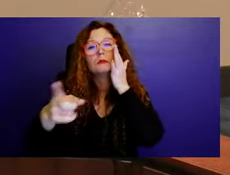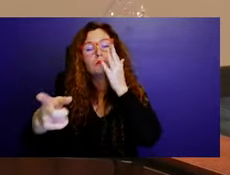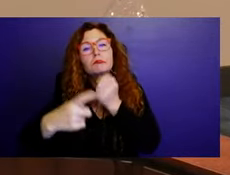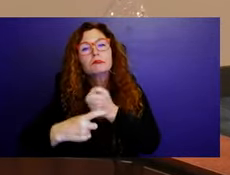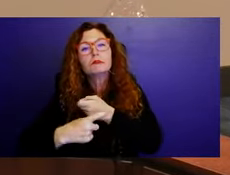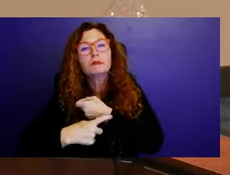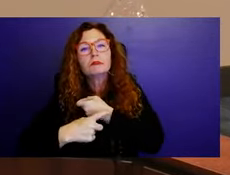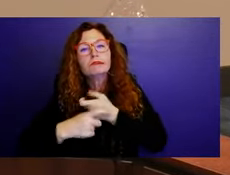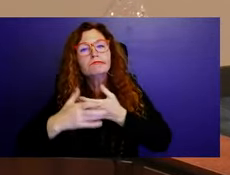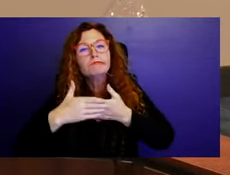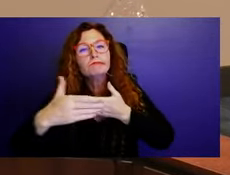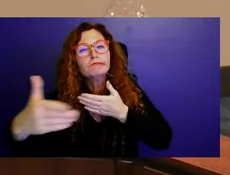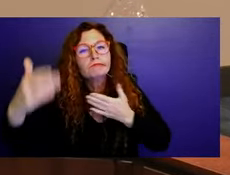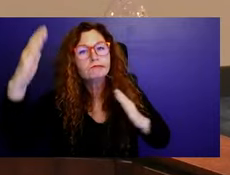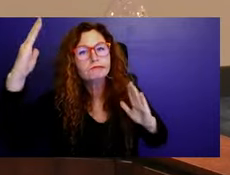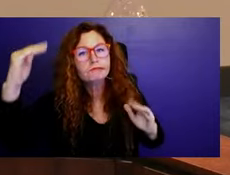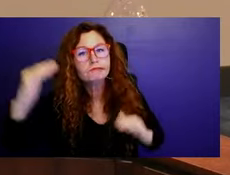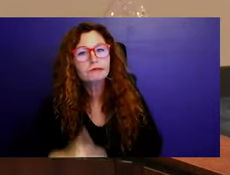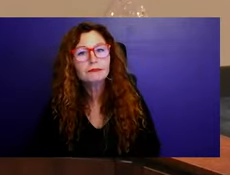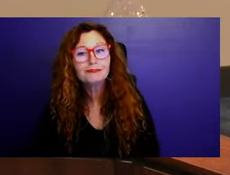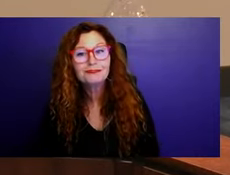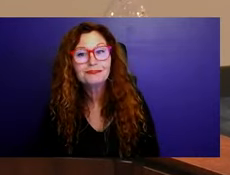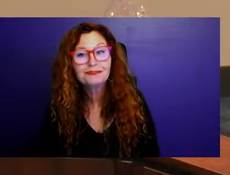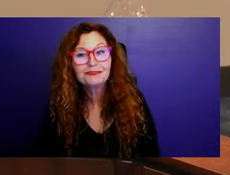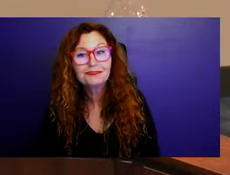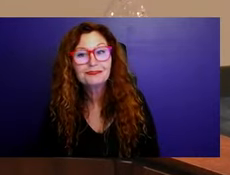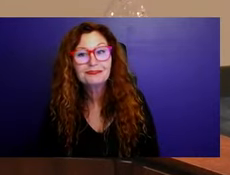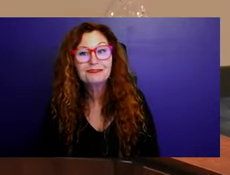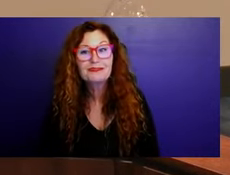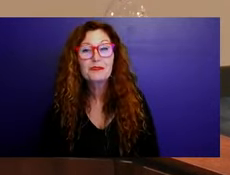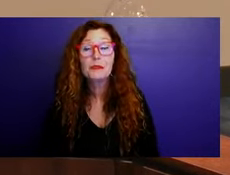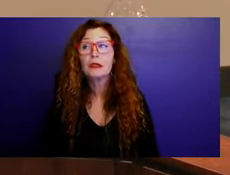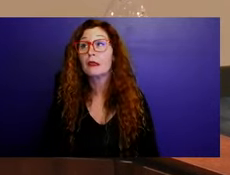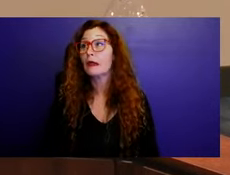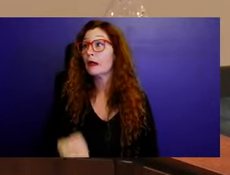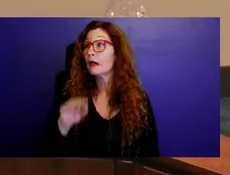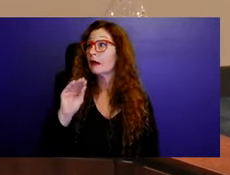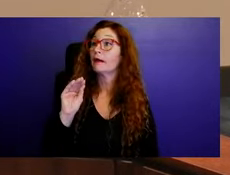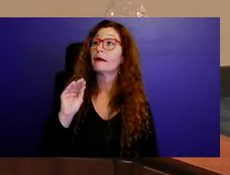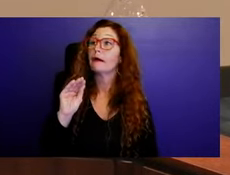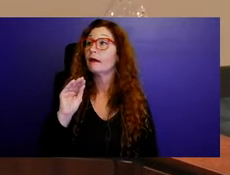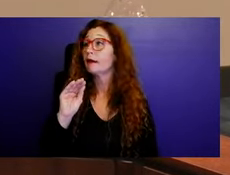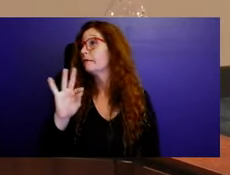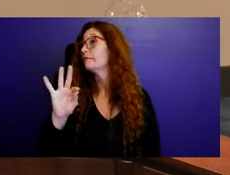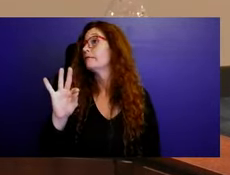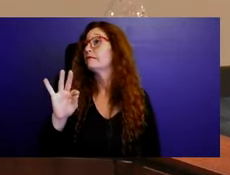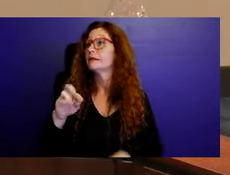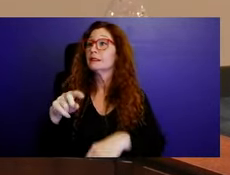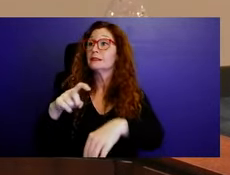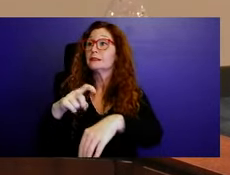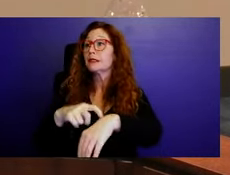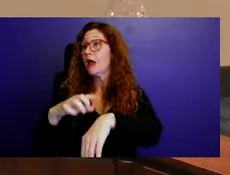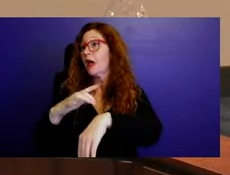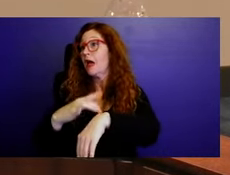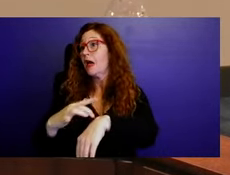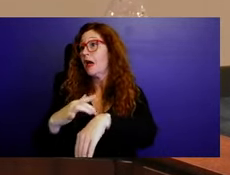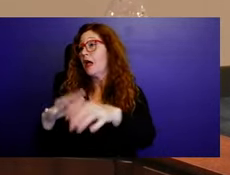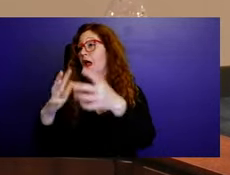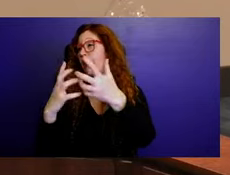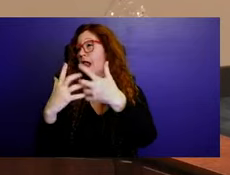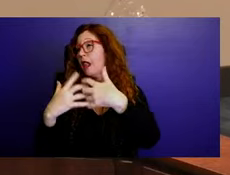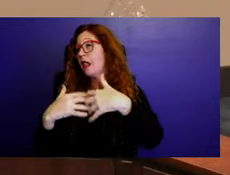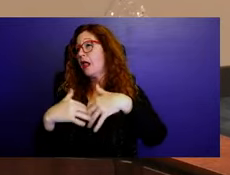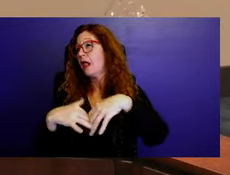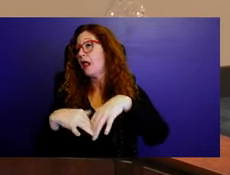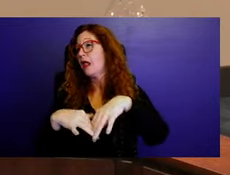If all goes as planned, right? I would say a minimum of four months